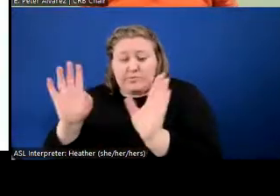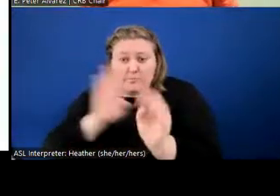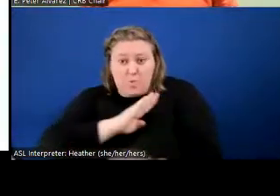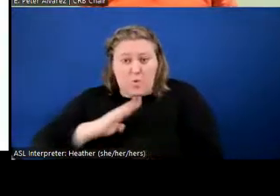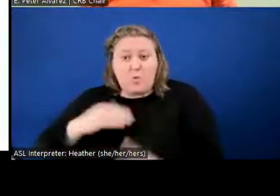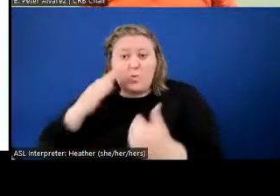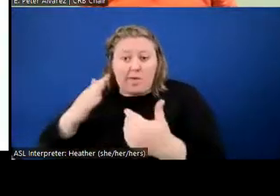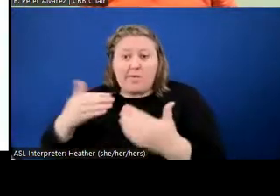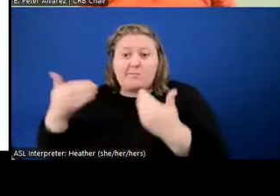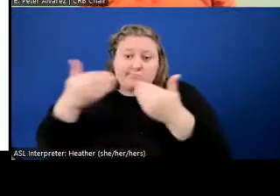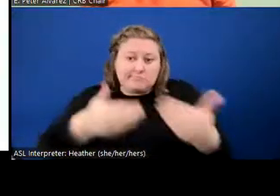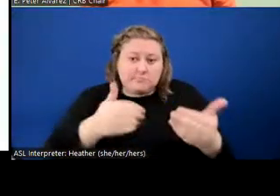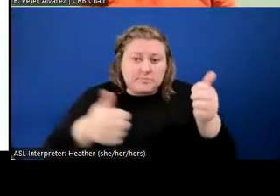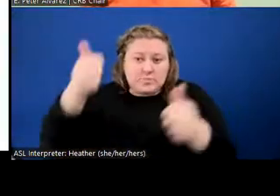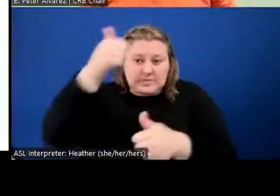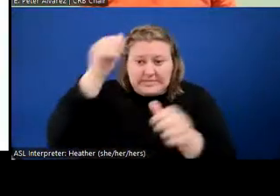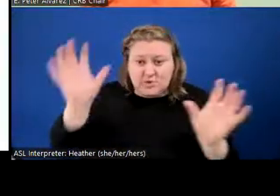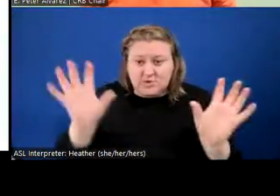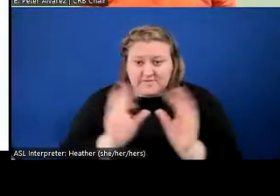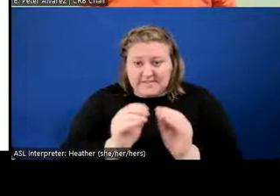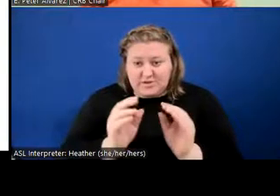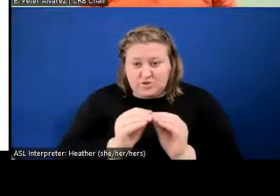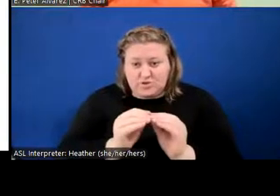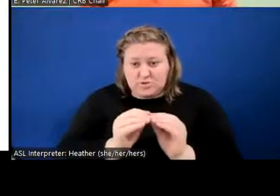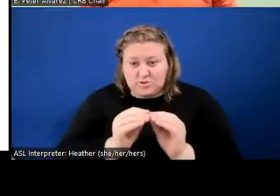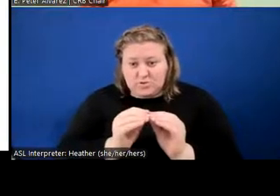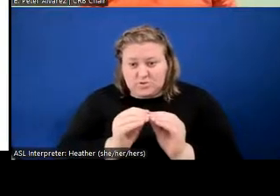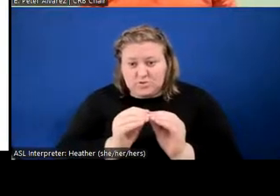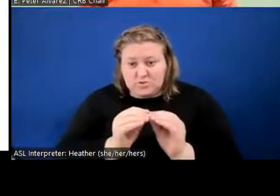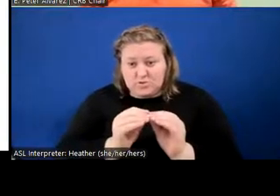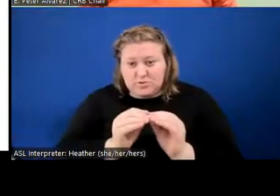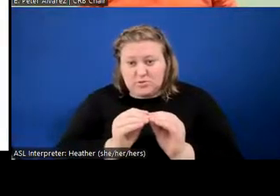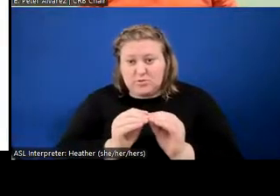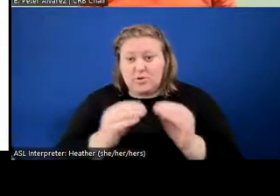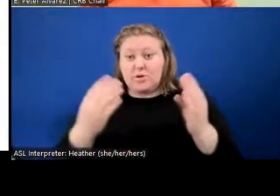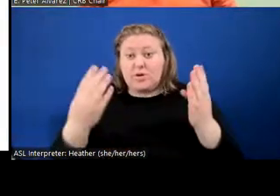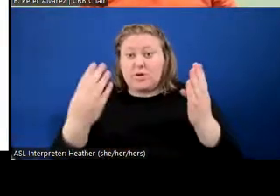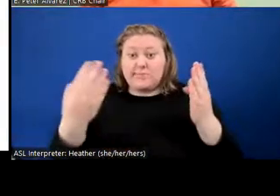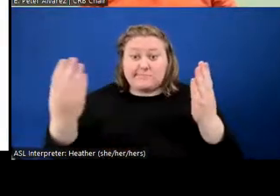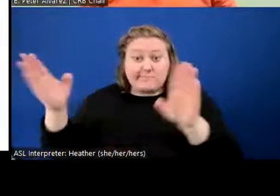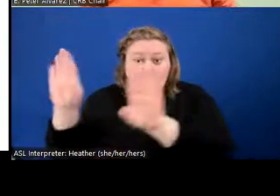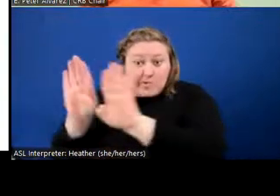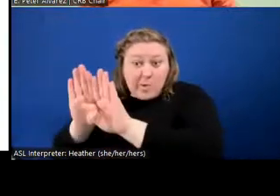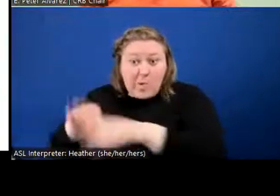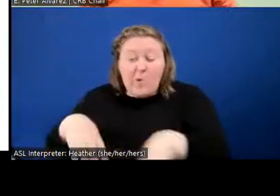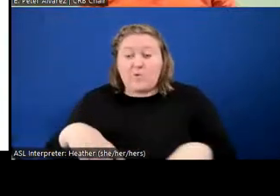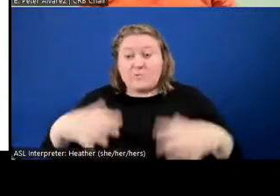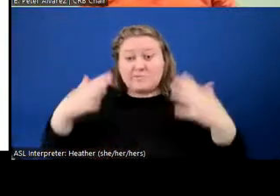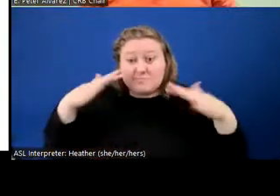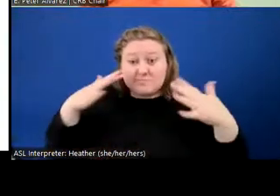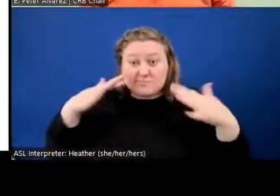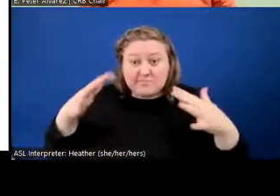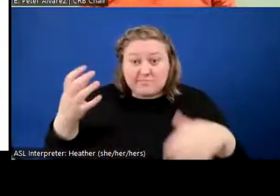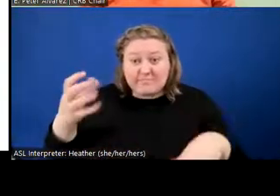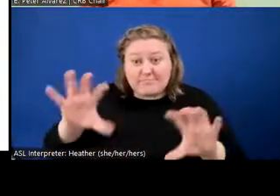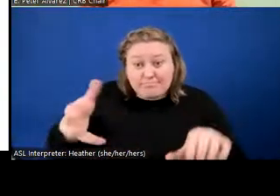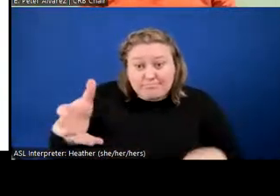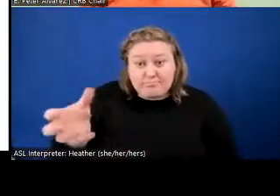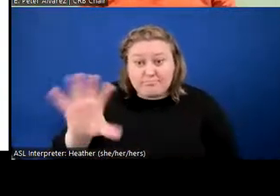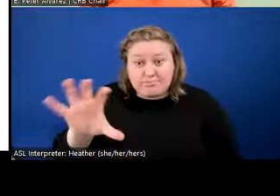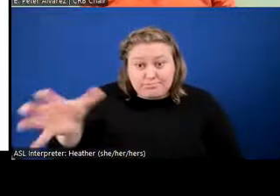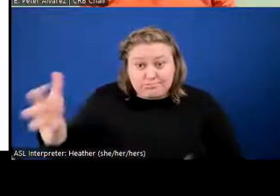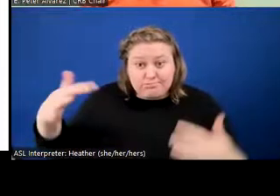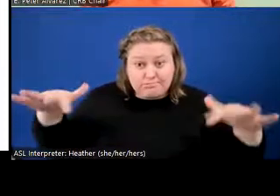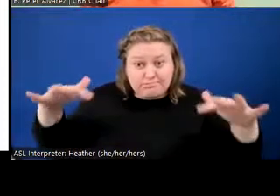and these walls are closed, sound machines are put on, and the public hearing is put on